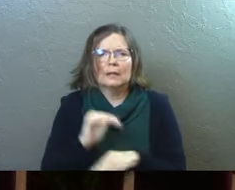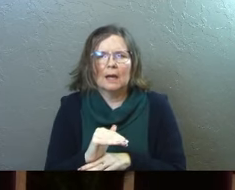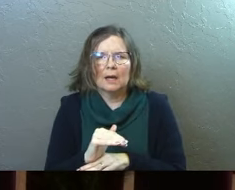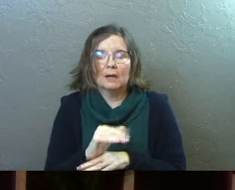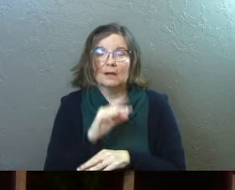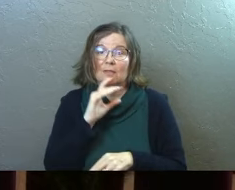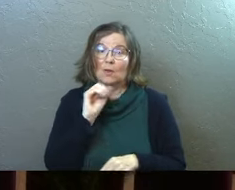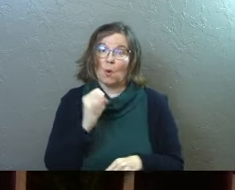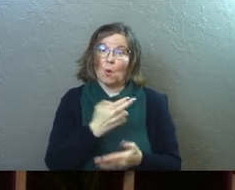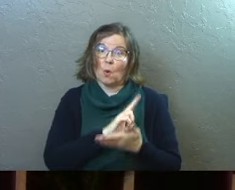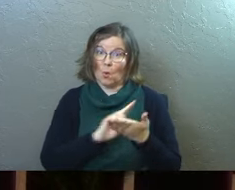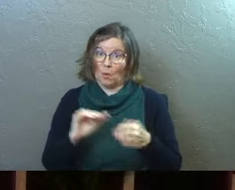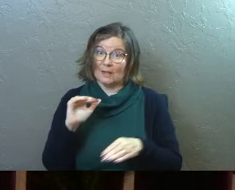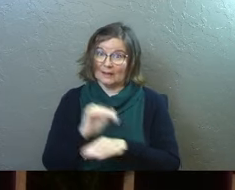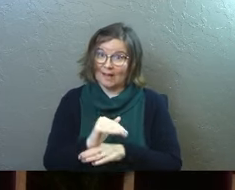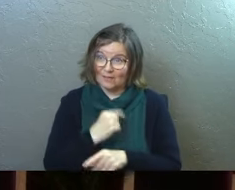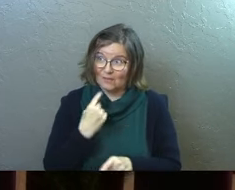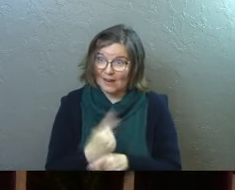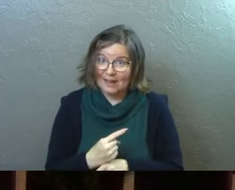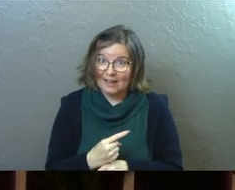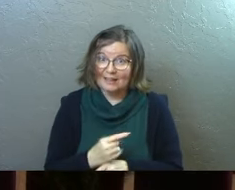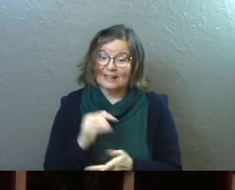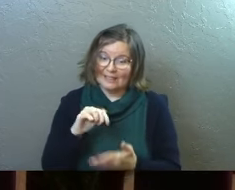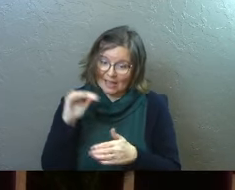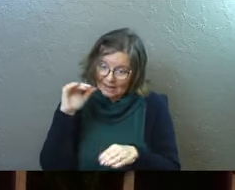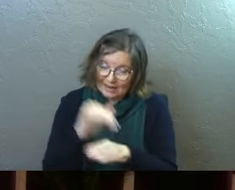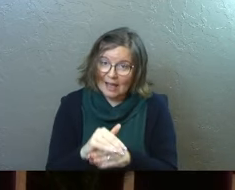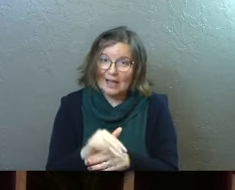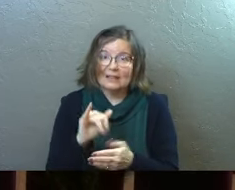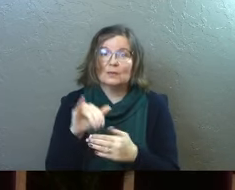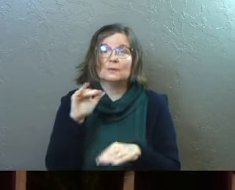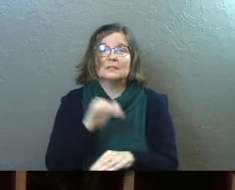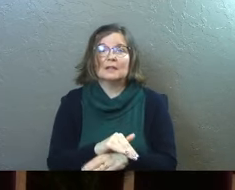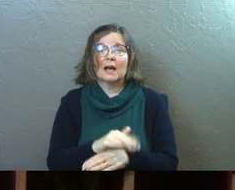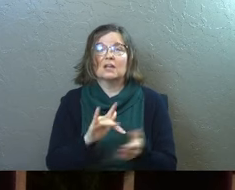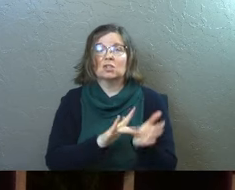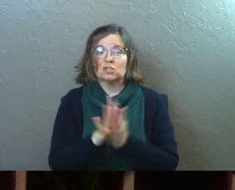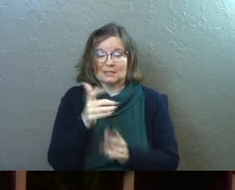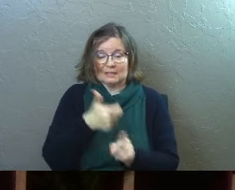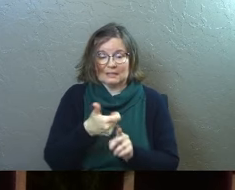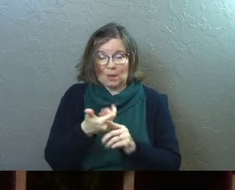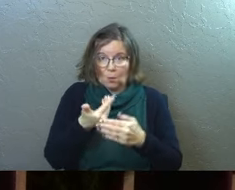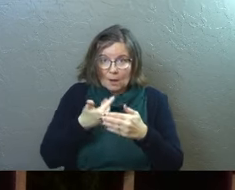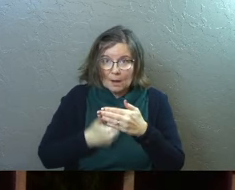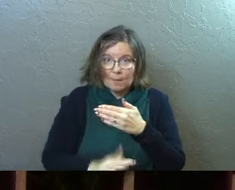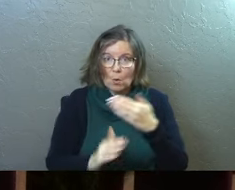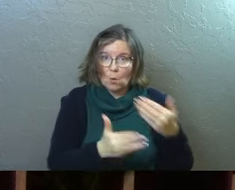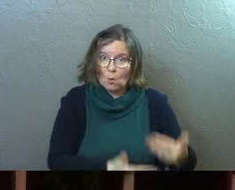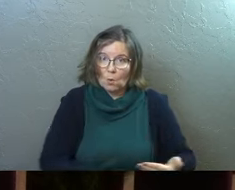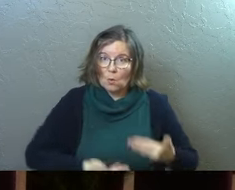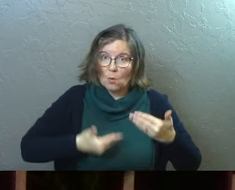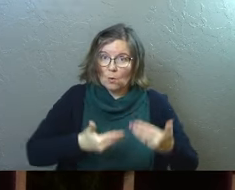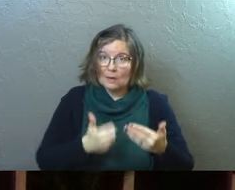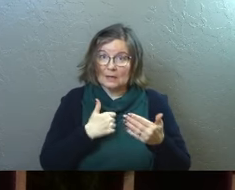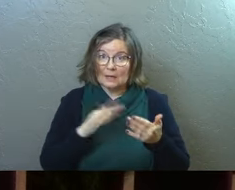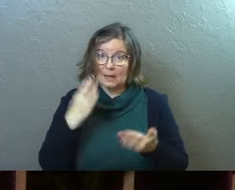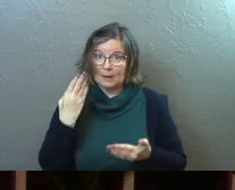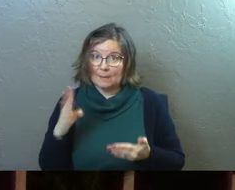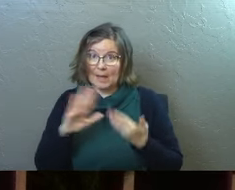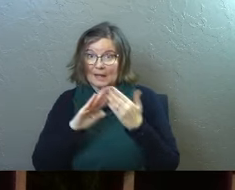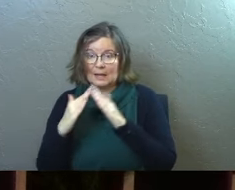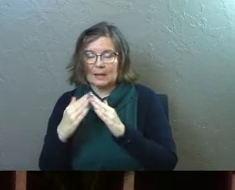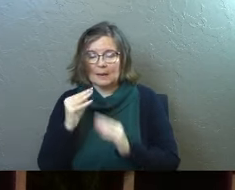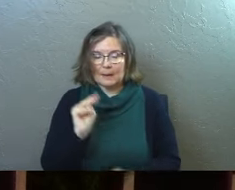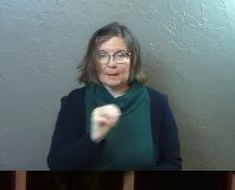the old holy night. Amen. It was that night. It was the night that Jesus was born, uh, in Bethlehem,